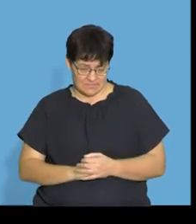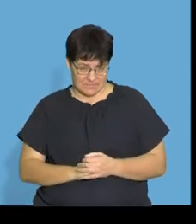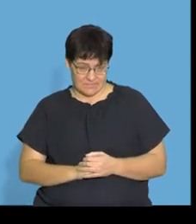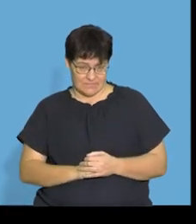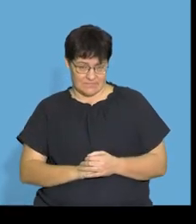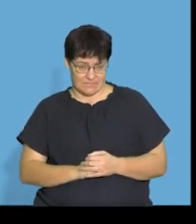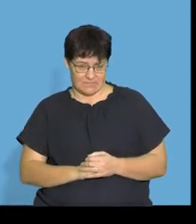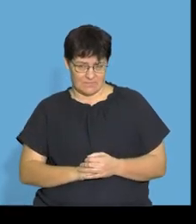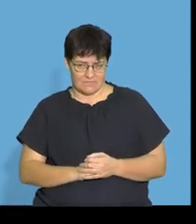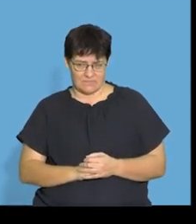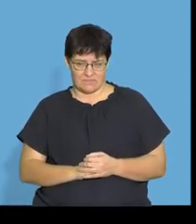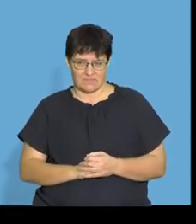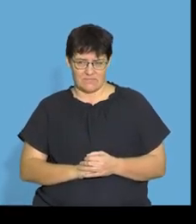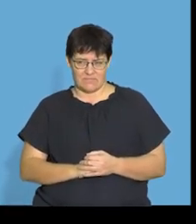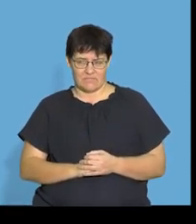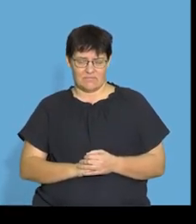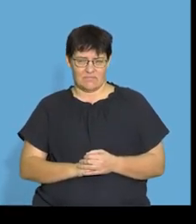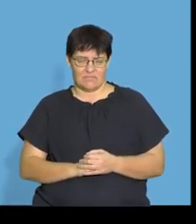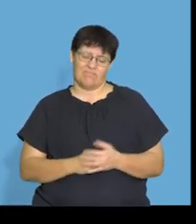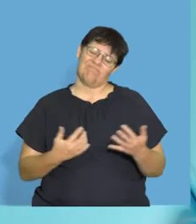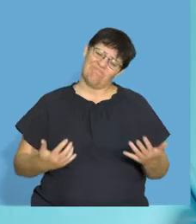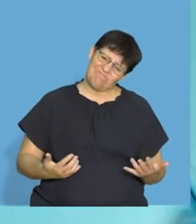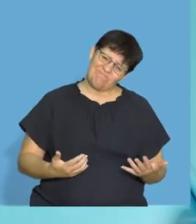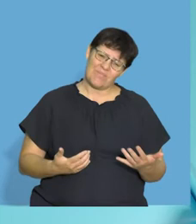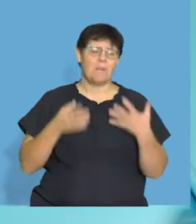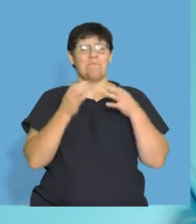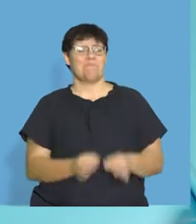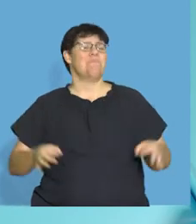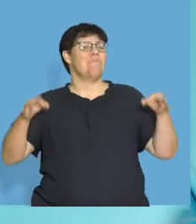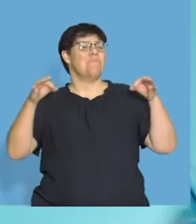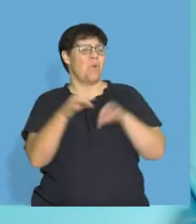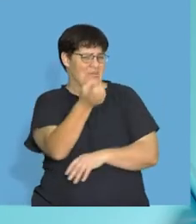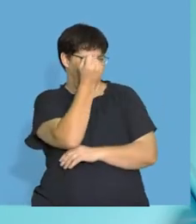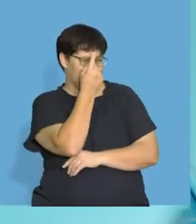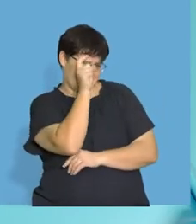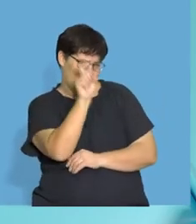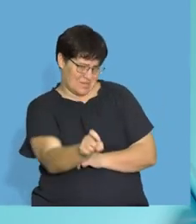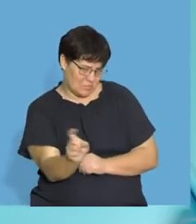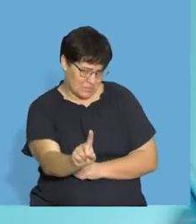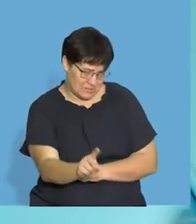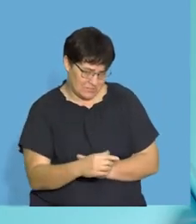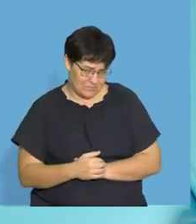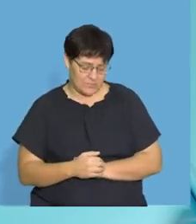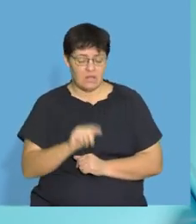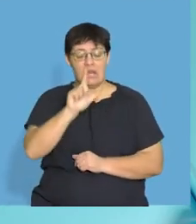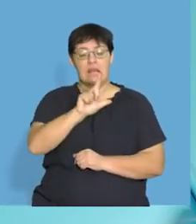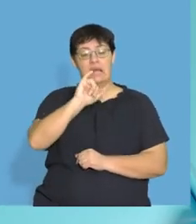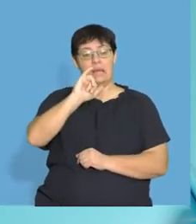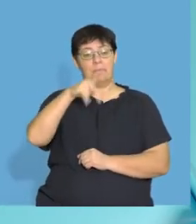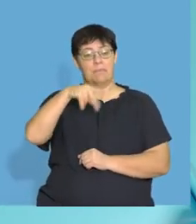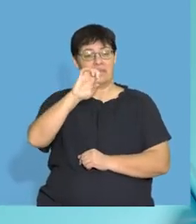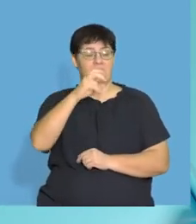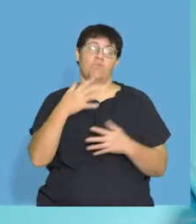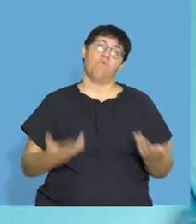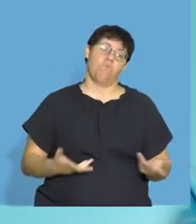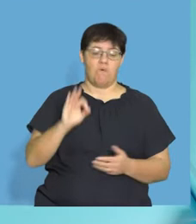is. Okay, guys. So the most important thing you need to understand is when I say lipids or when I